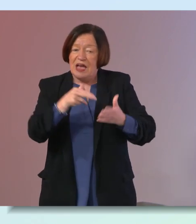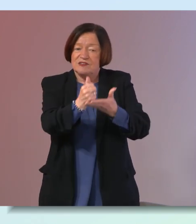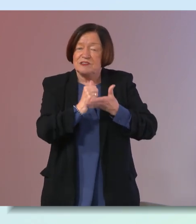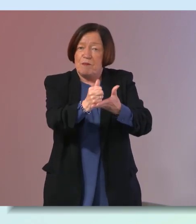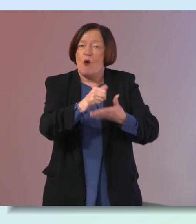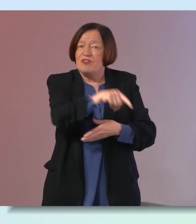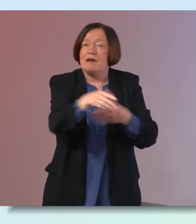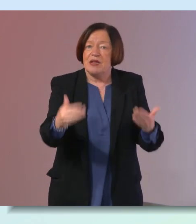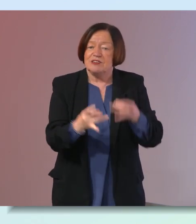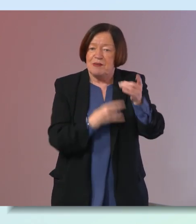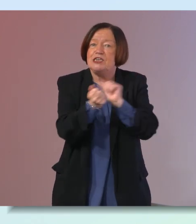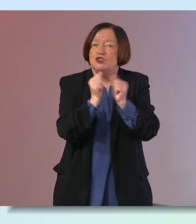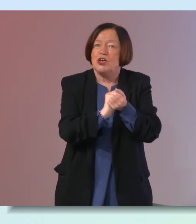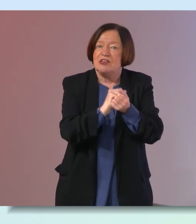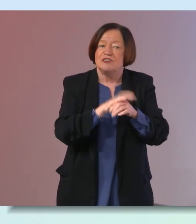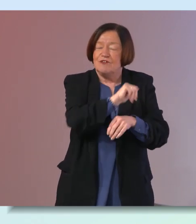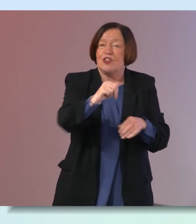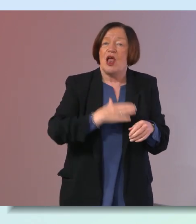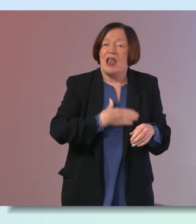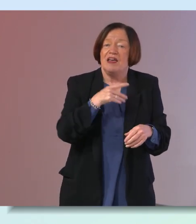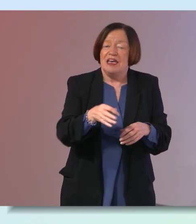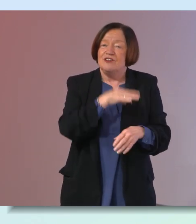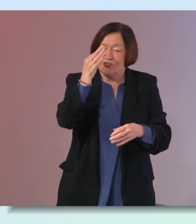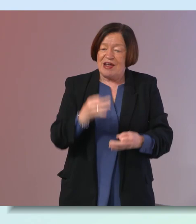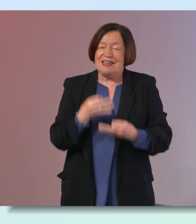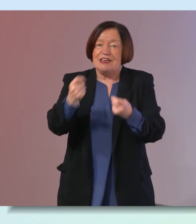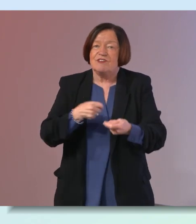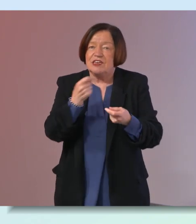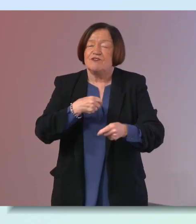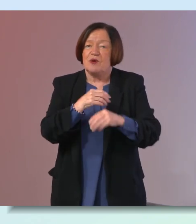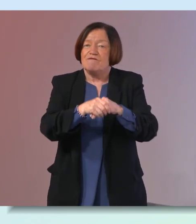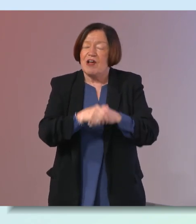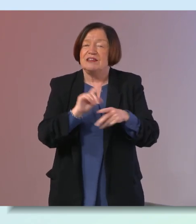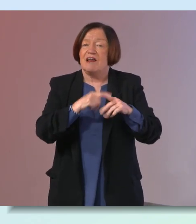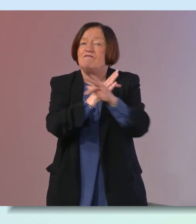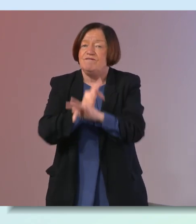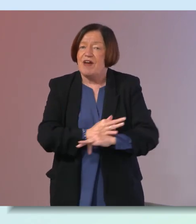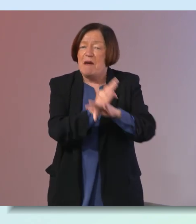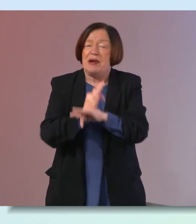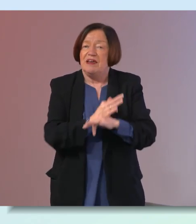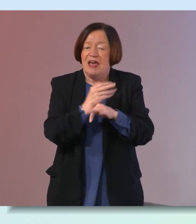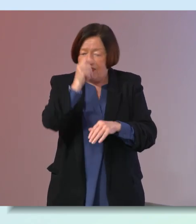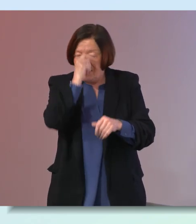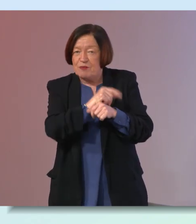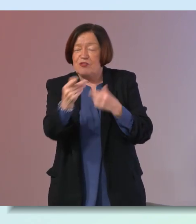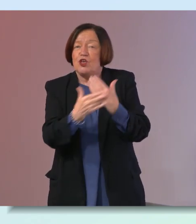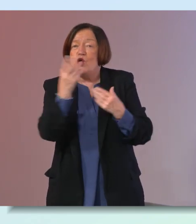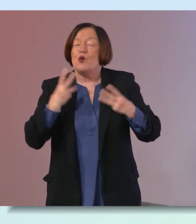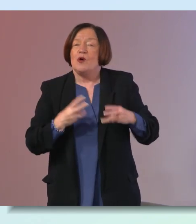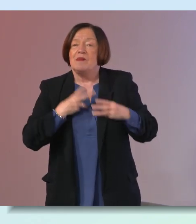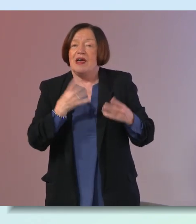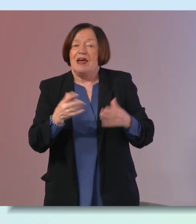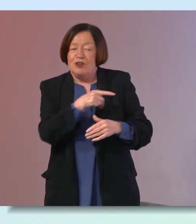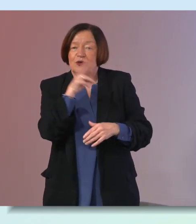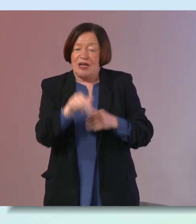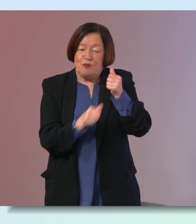make changes that will benefit them across their lifetime it's such a gift to give to our friends and our family um and think about the younger women and how you can shape